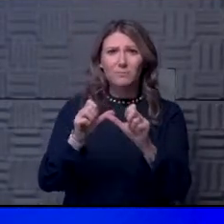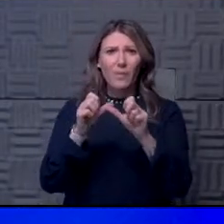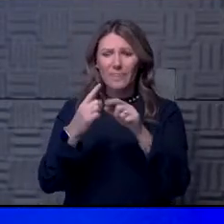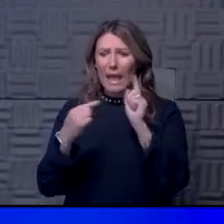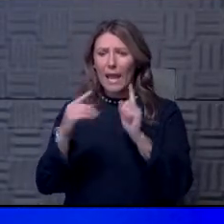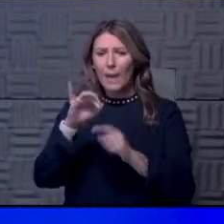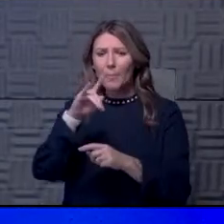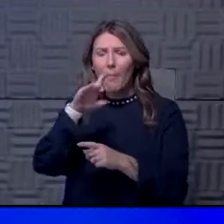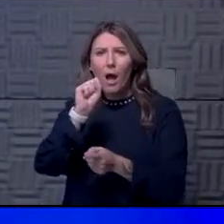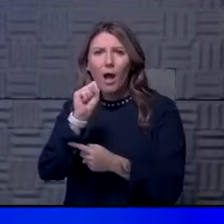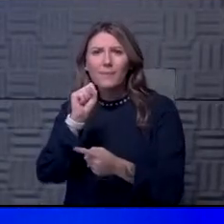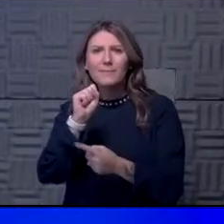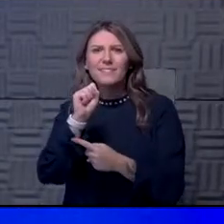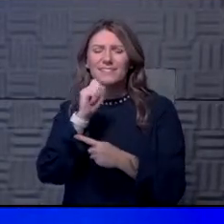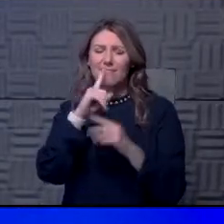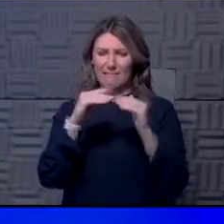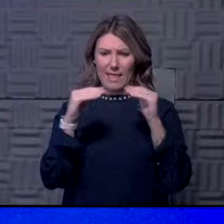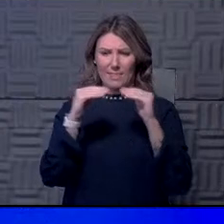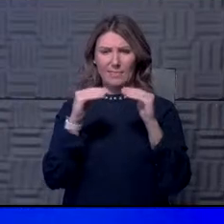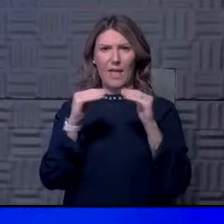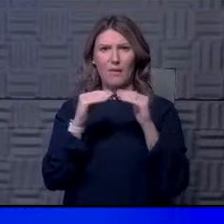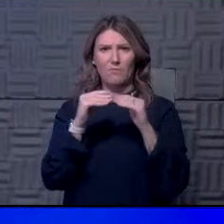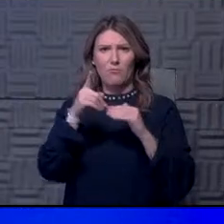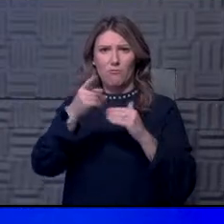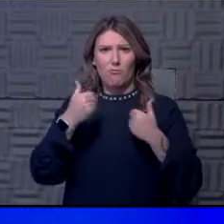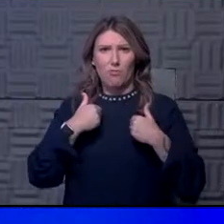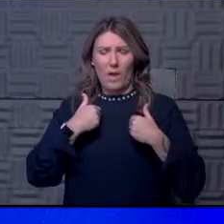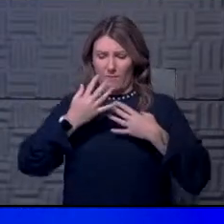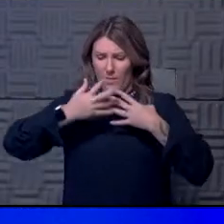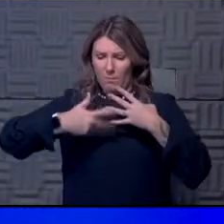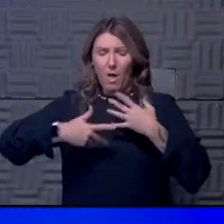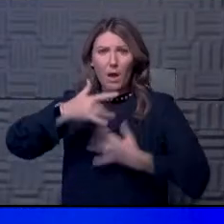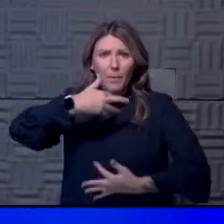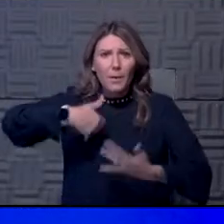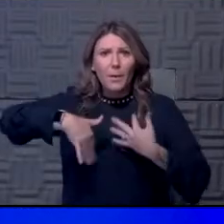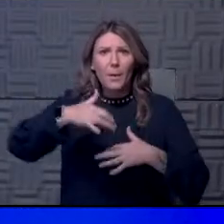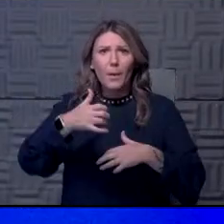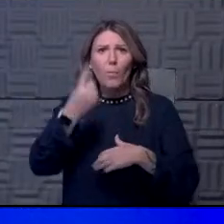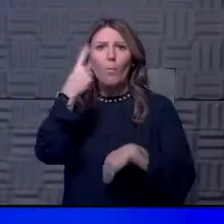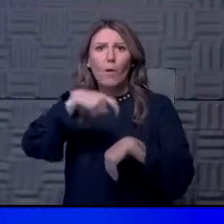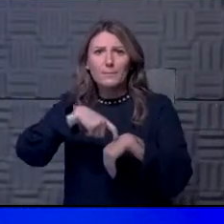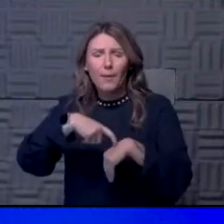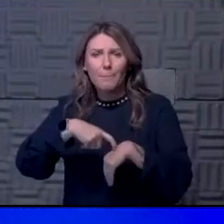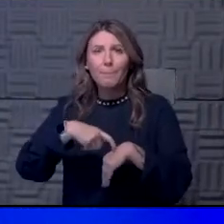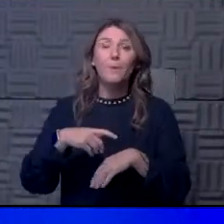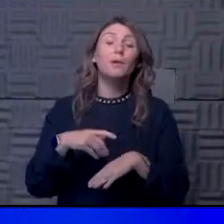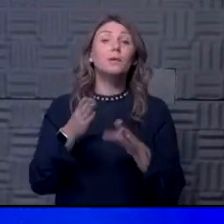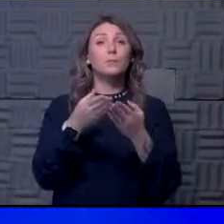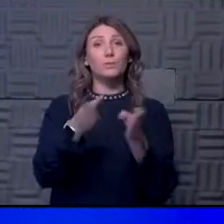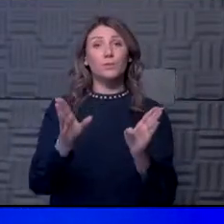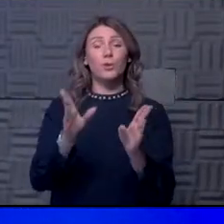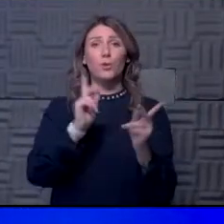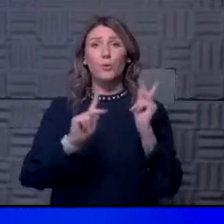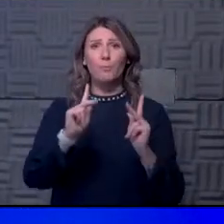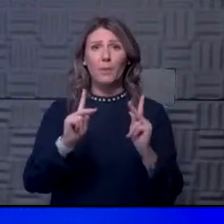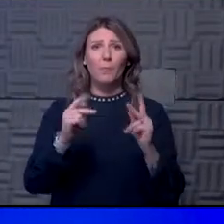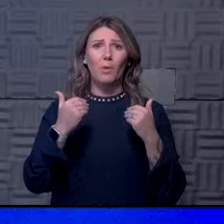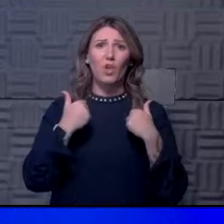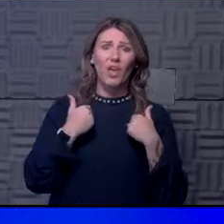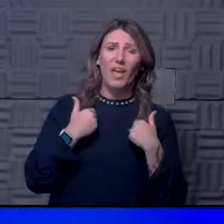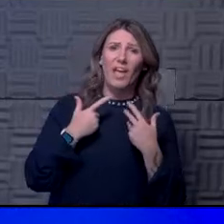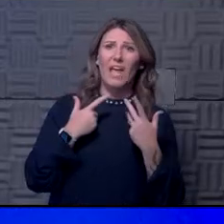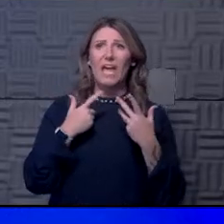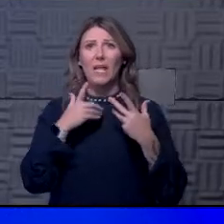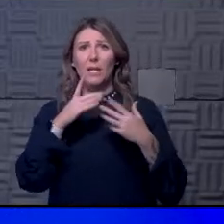themselves, the level of antibodies you have in your blood at one point in time. In general, people have waxing and